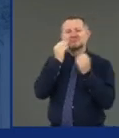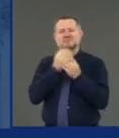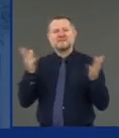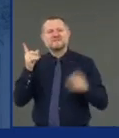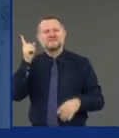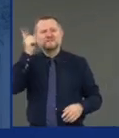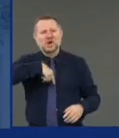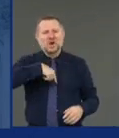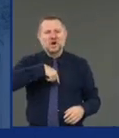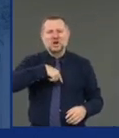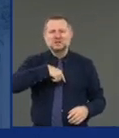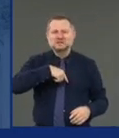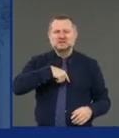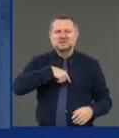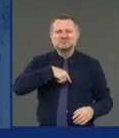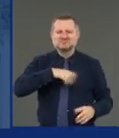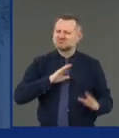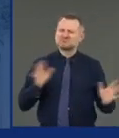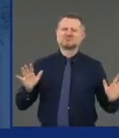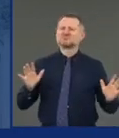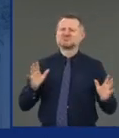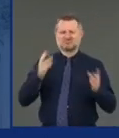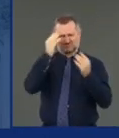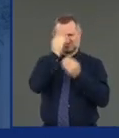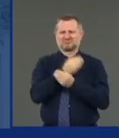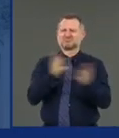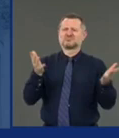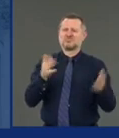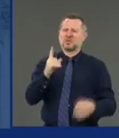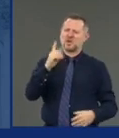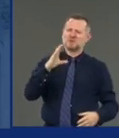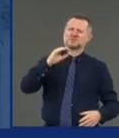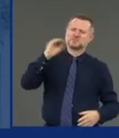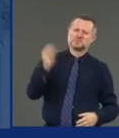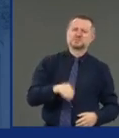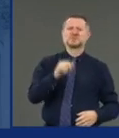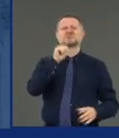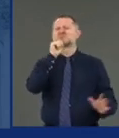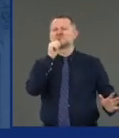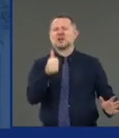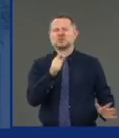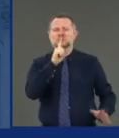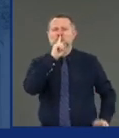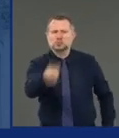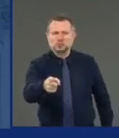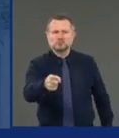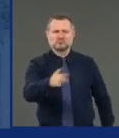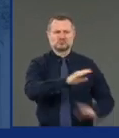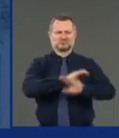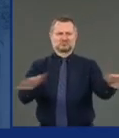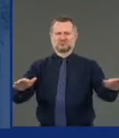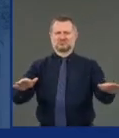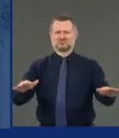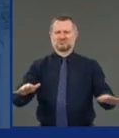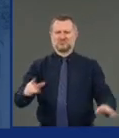wholly untrue what they are saying. One hundred percent.